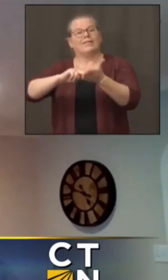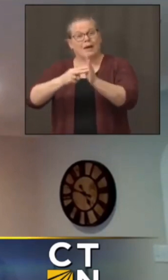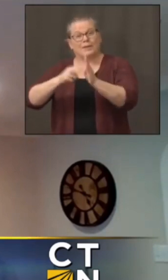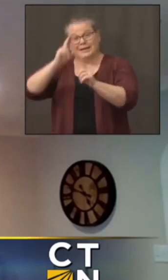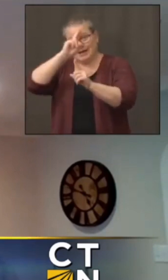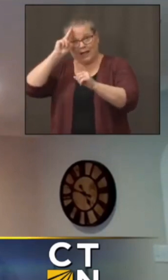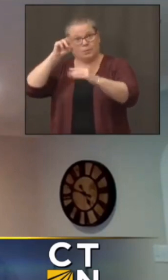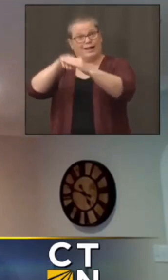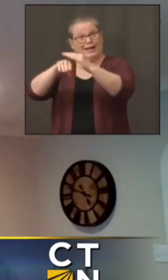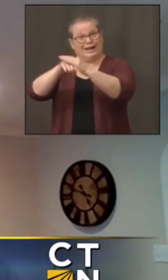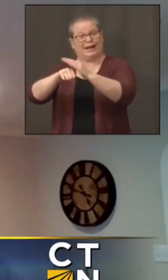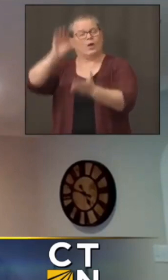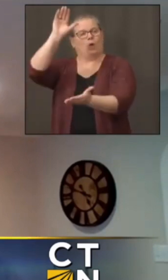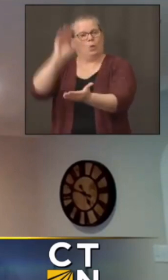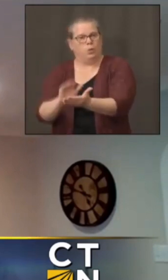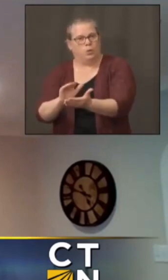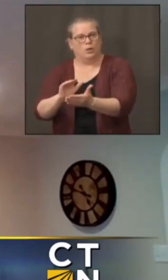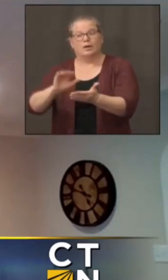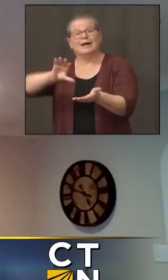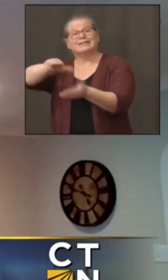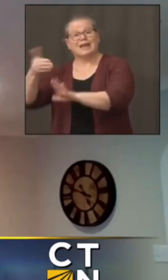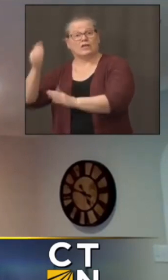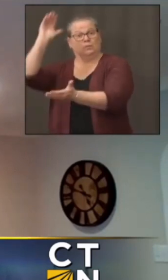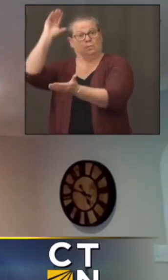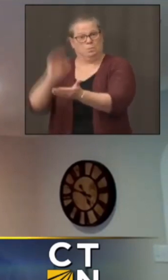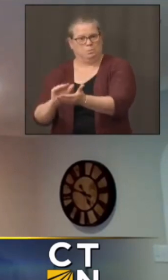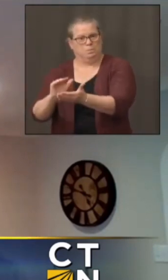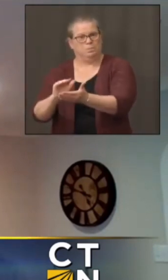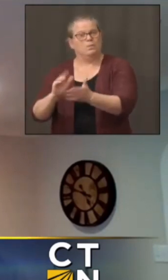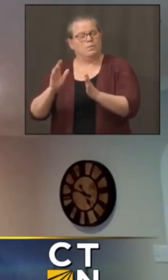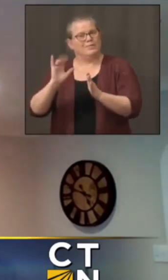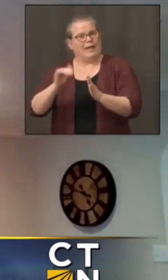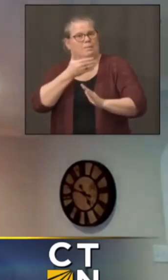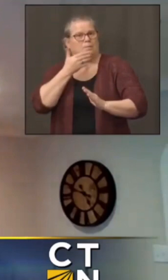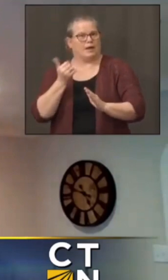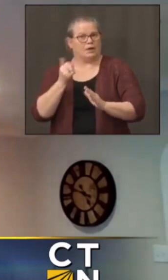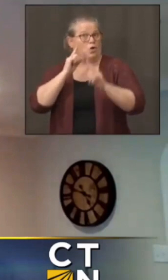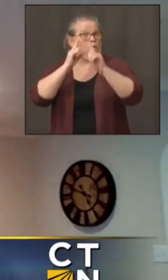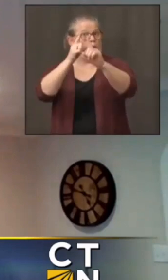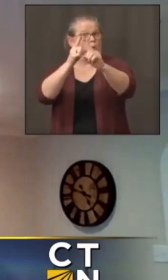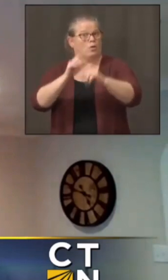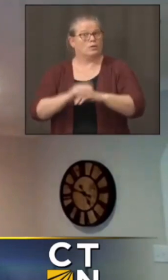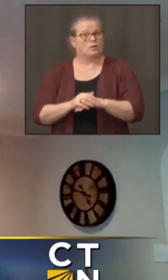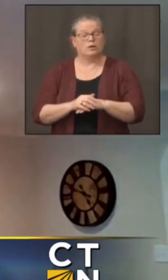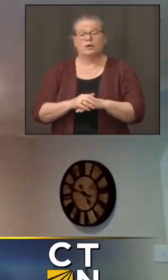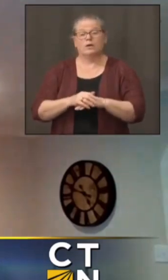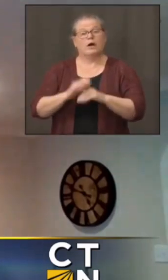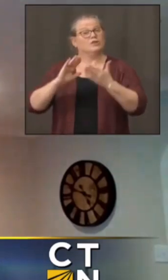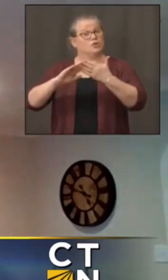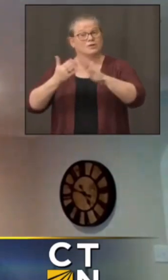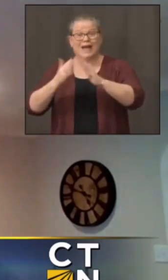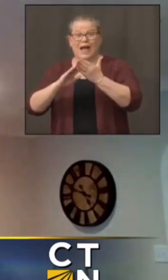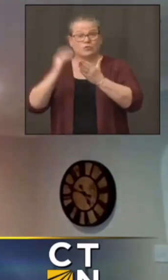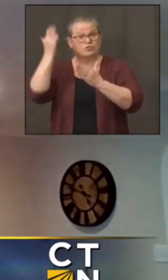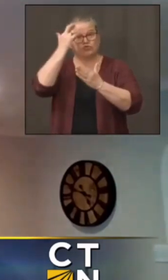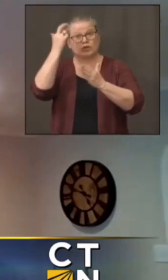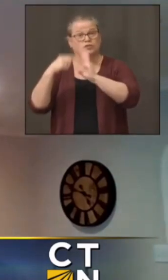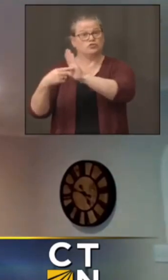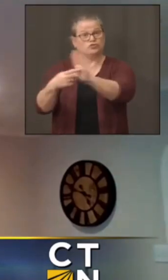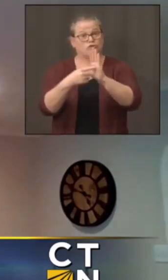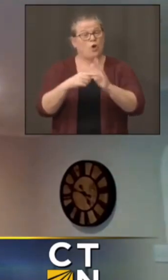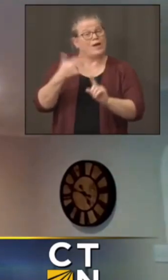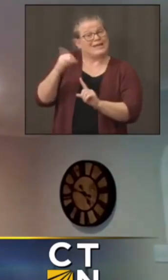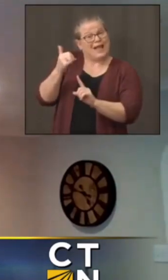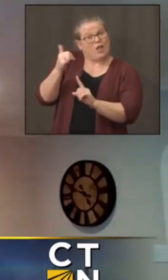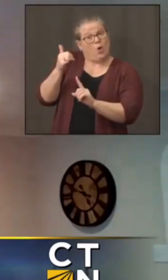reason for us sharing these alerts and letting towns know, even if they're in the yellow zone, 5 to 10, that means